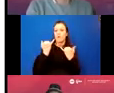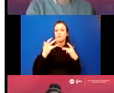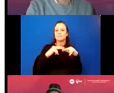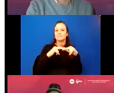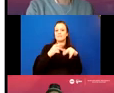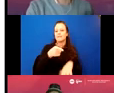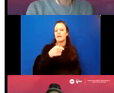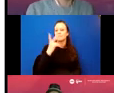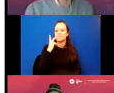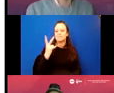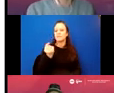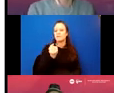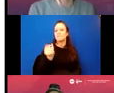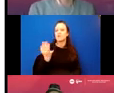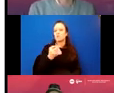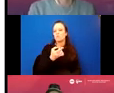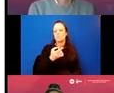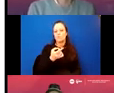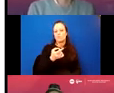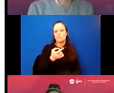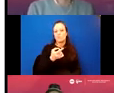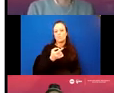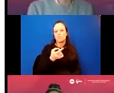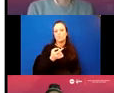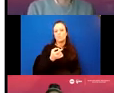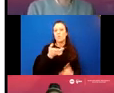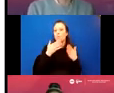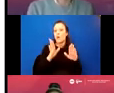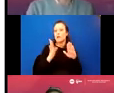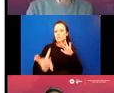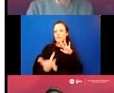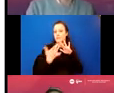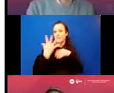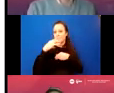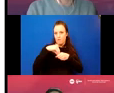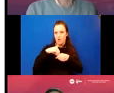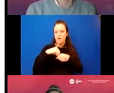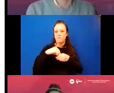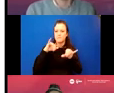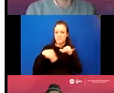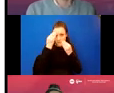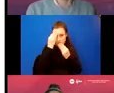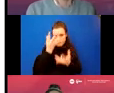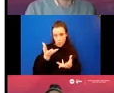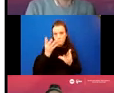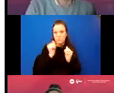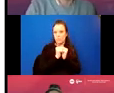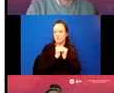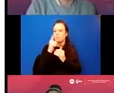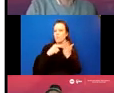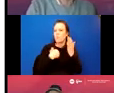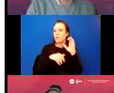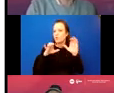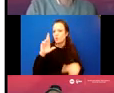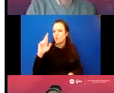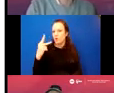you can see there's a few, um, uh, ways to get involved and staying informed with, uh, what we do in